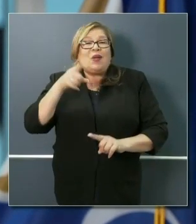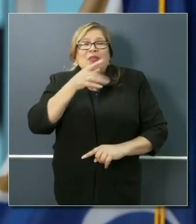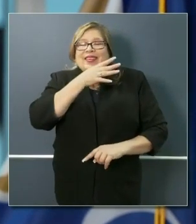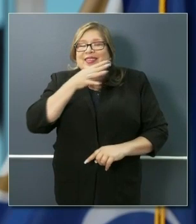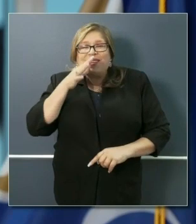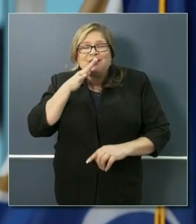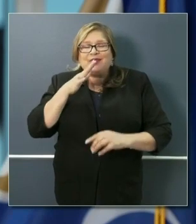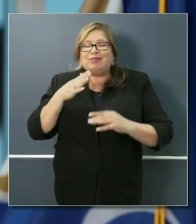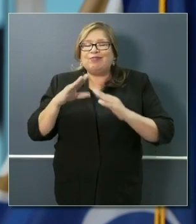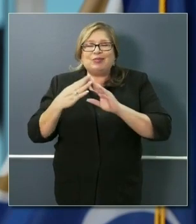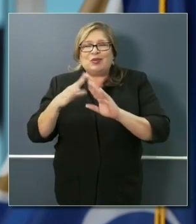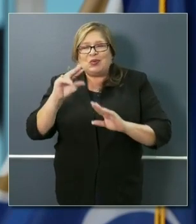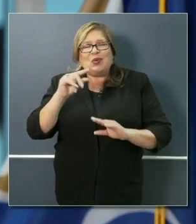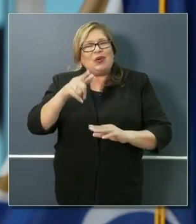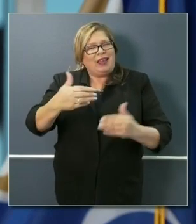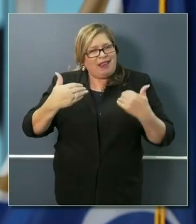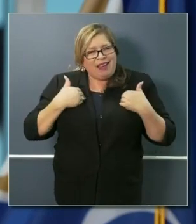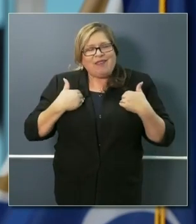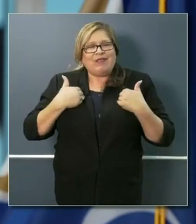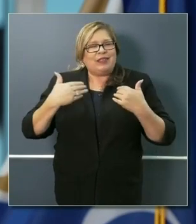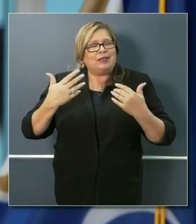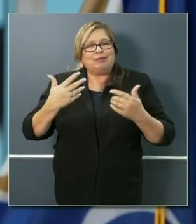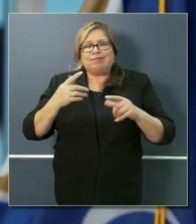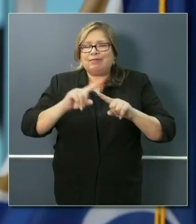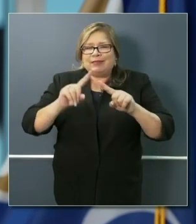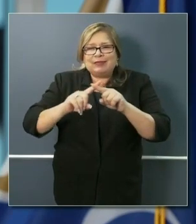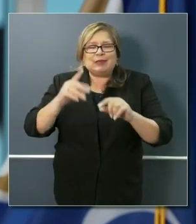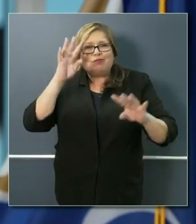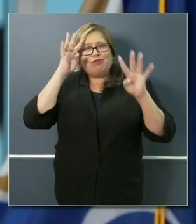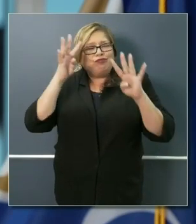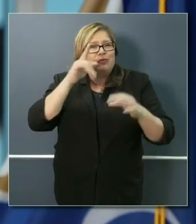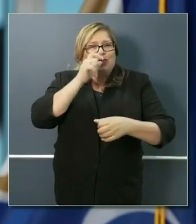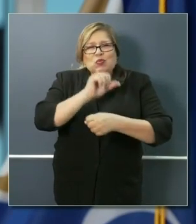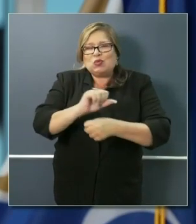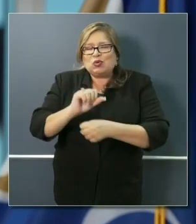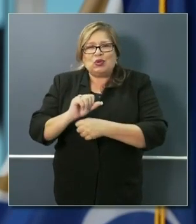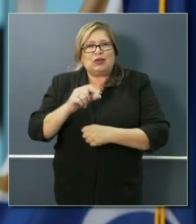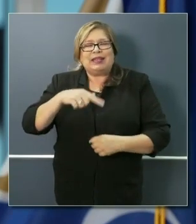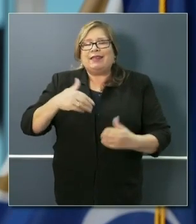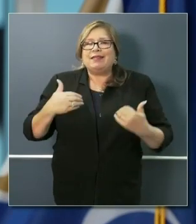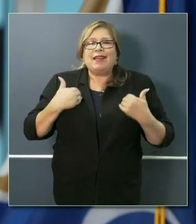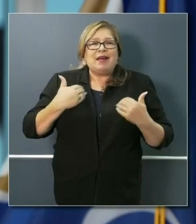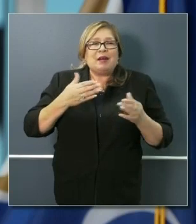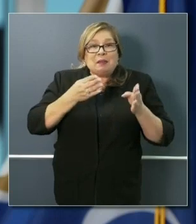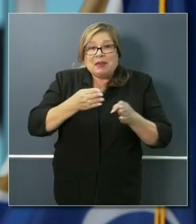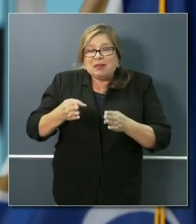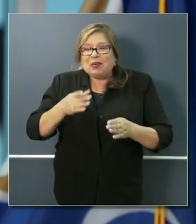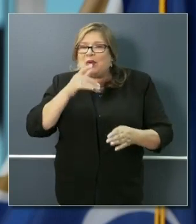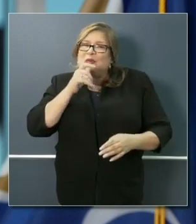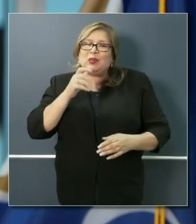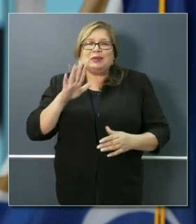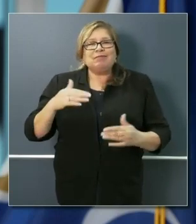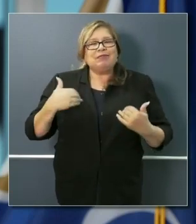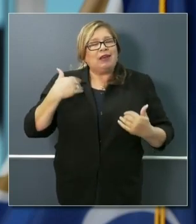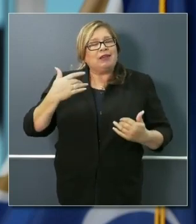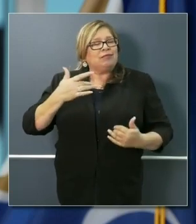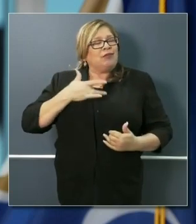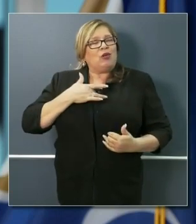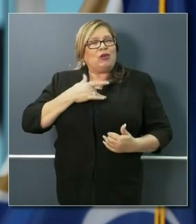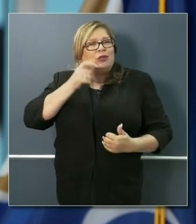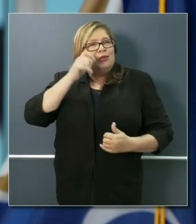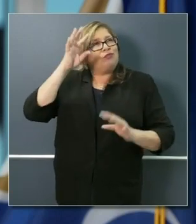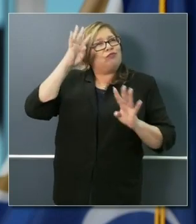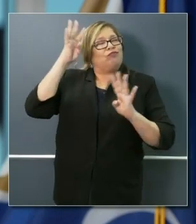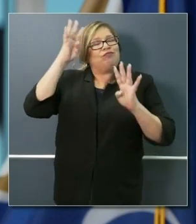vibrant community with remarkable human capital, young people, people young at heart, doing incredible things, a good entrepreneurial